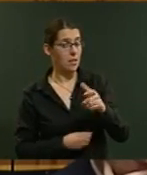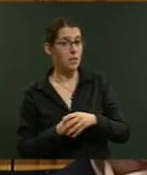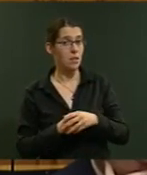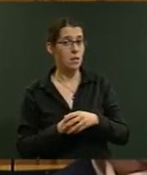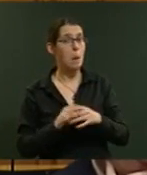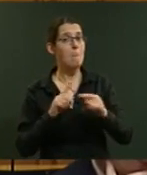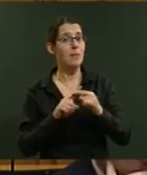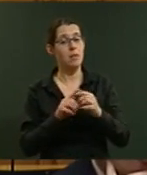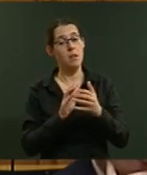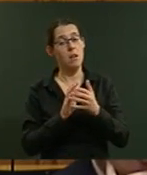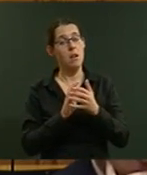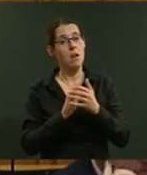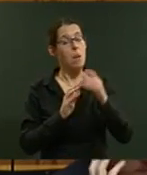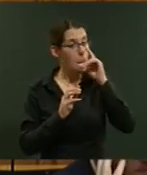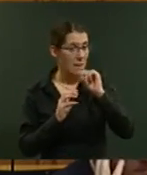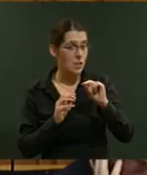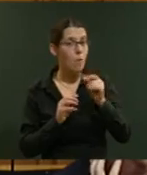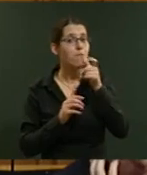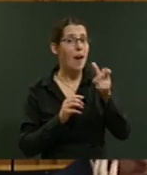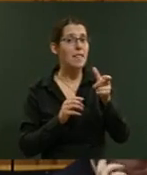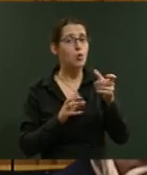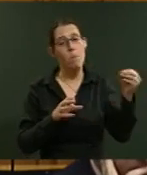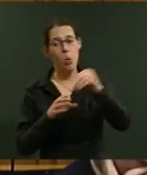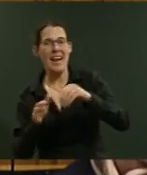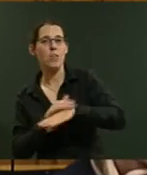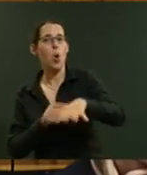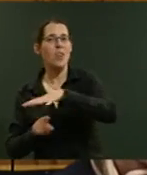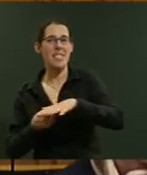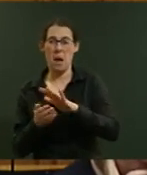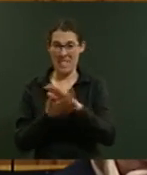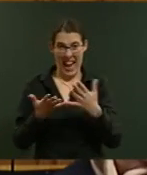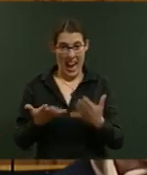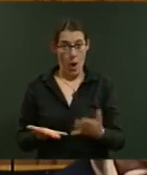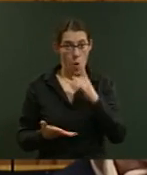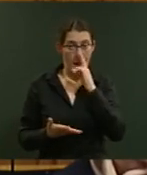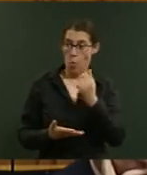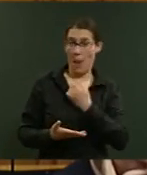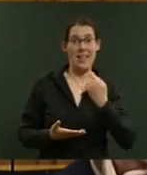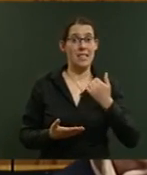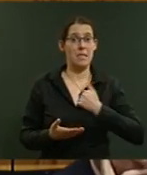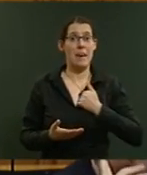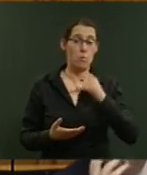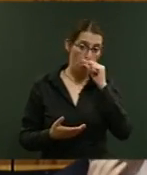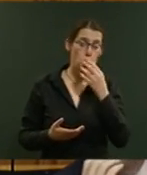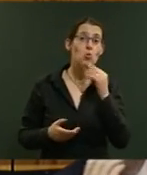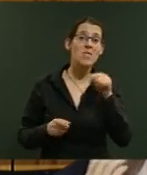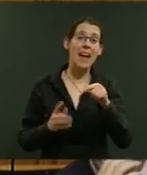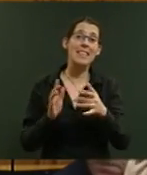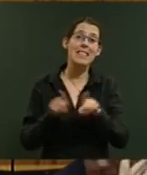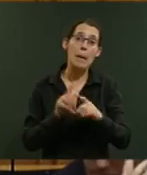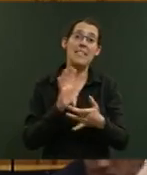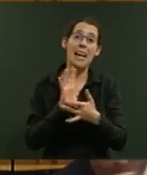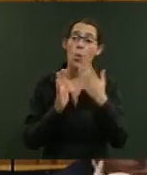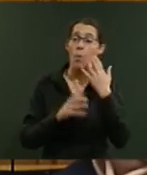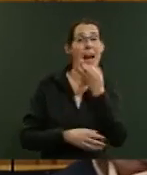ability of a phrase to put something into context, can we now expect to be able to use that same technique in the asking